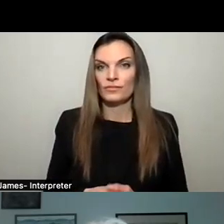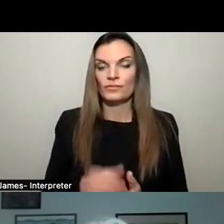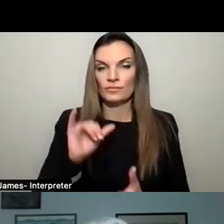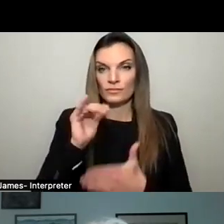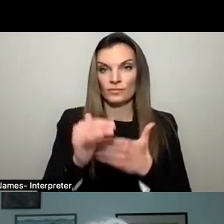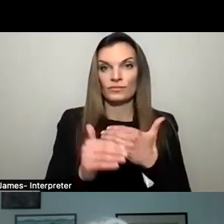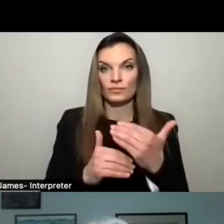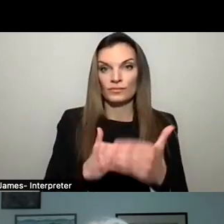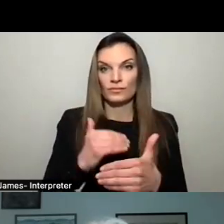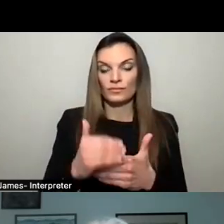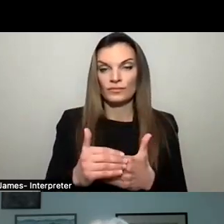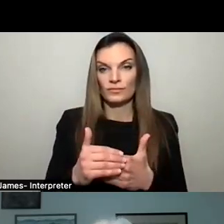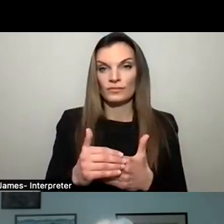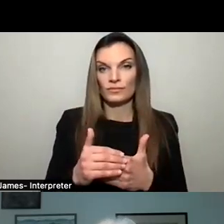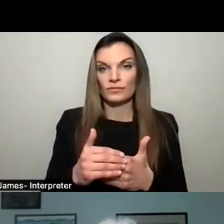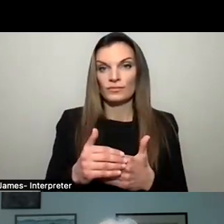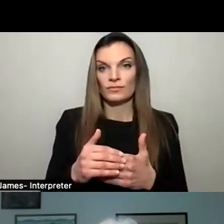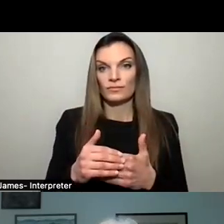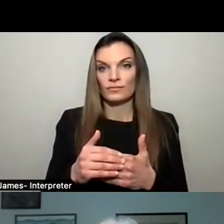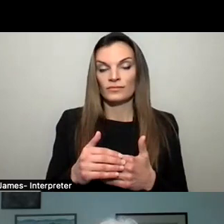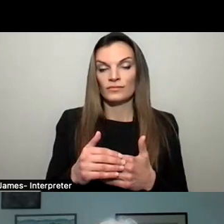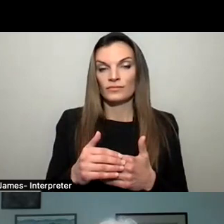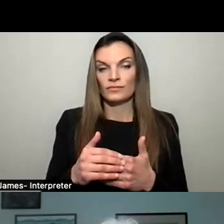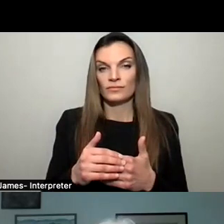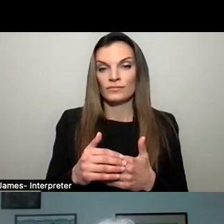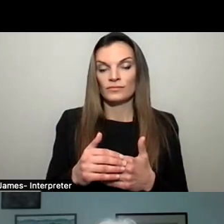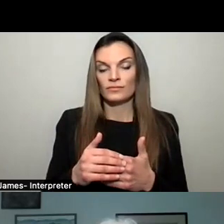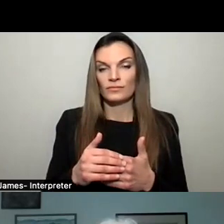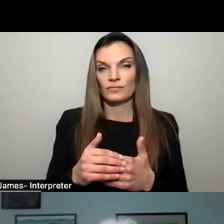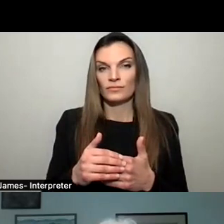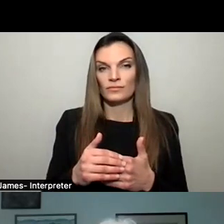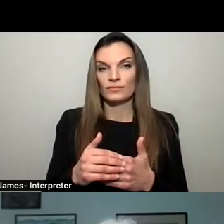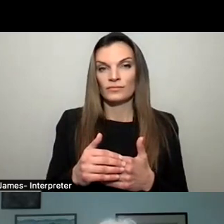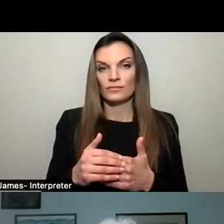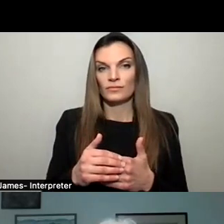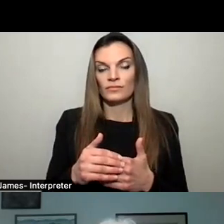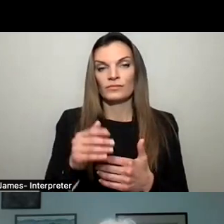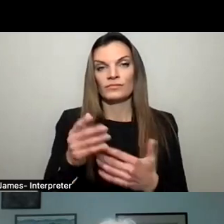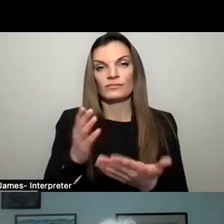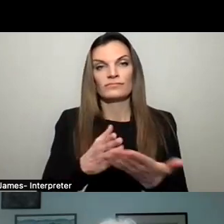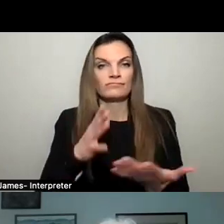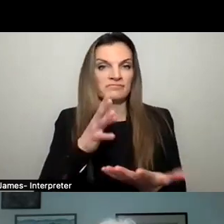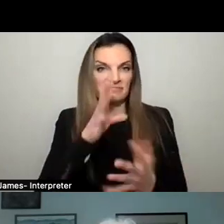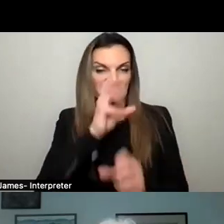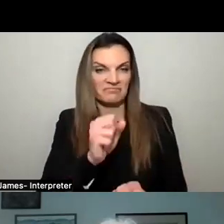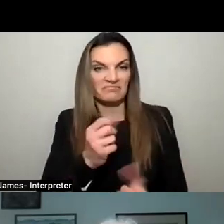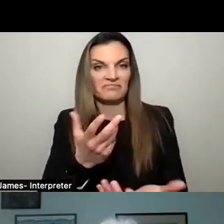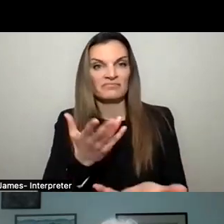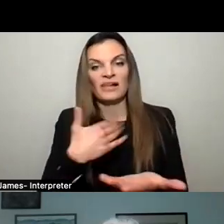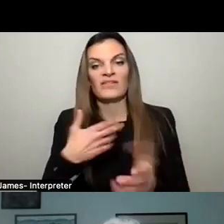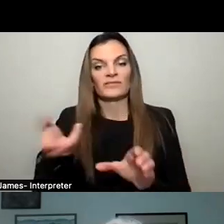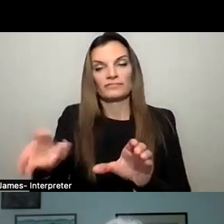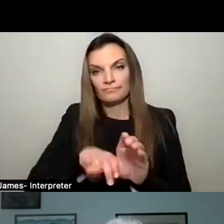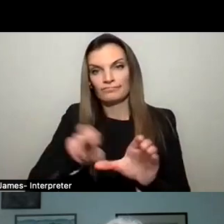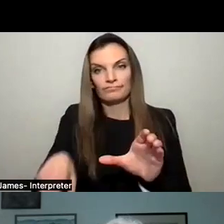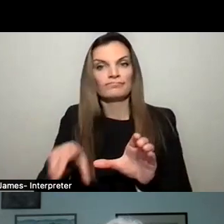process for some of the more perhaps interesting things like Lyft drop-off and so on